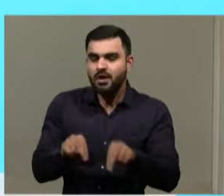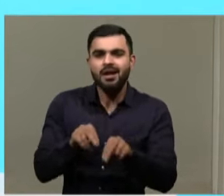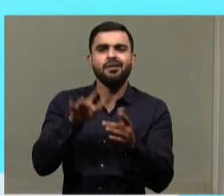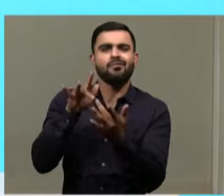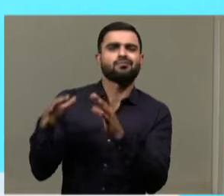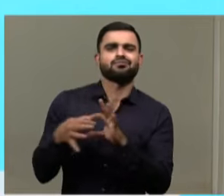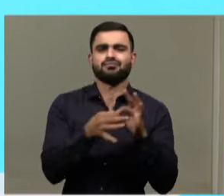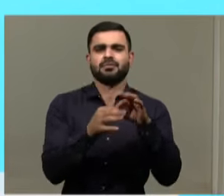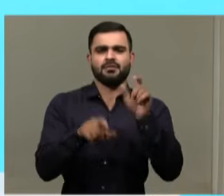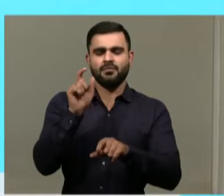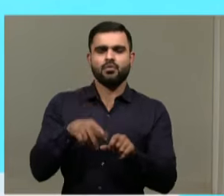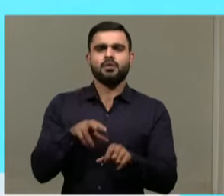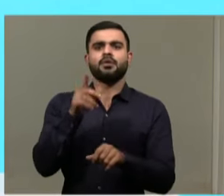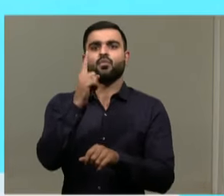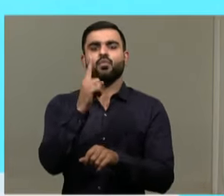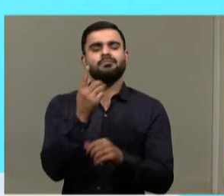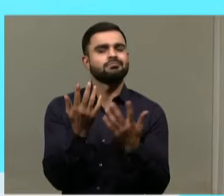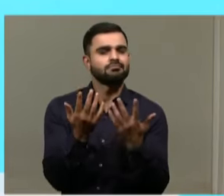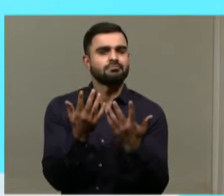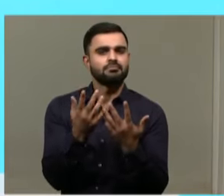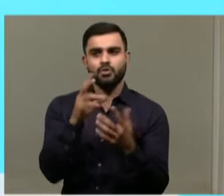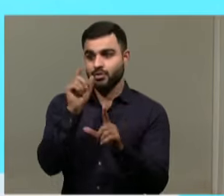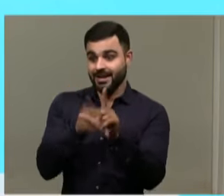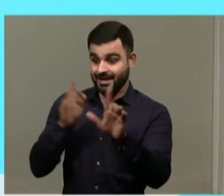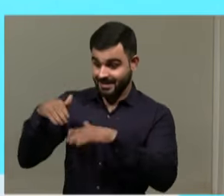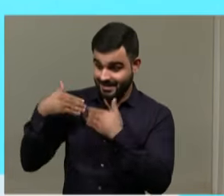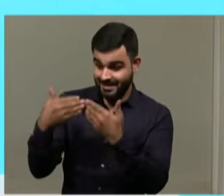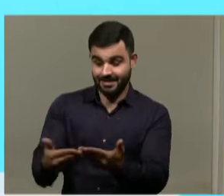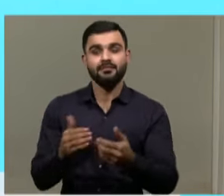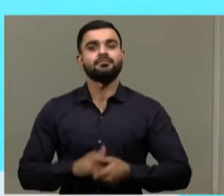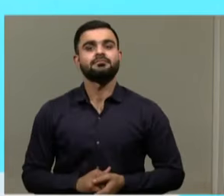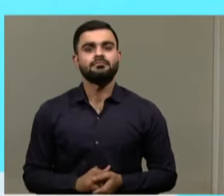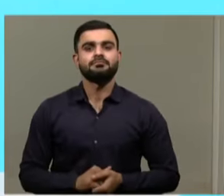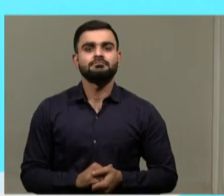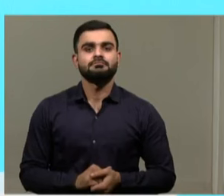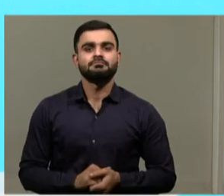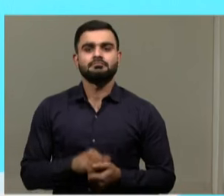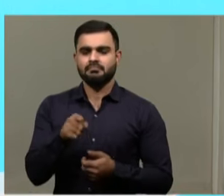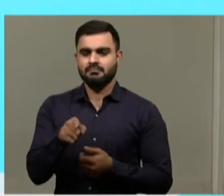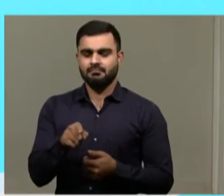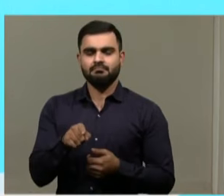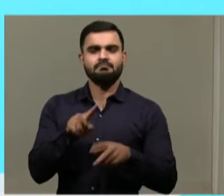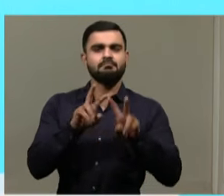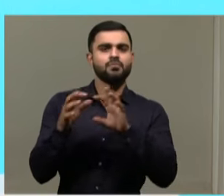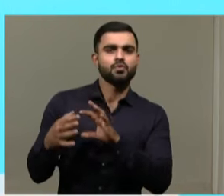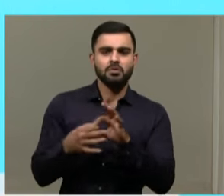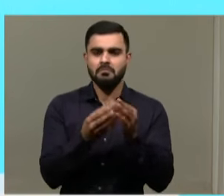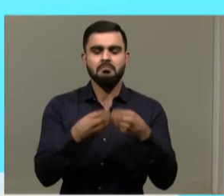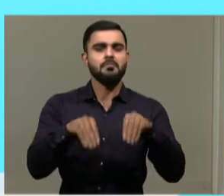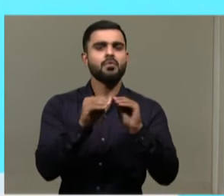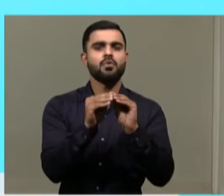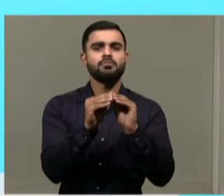medium. also, in the last one decade, would say, the disability discourse has not remained